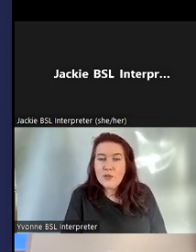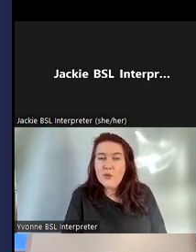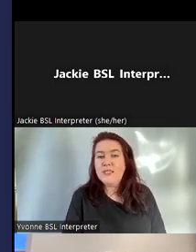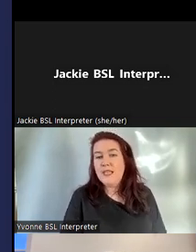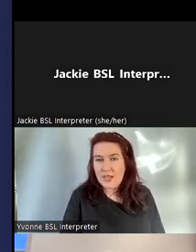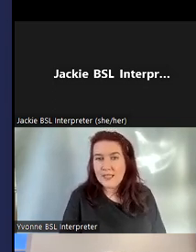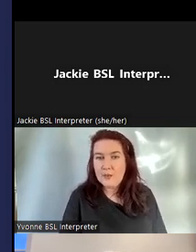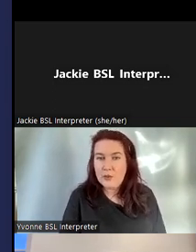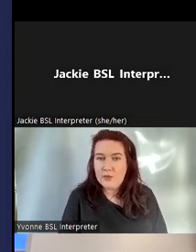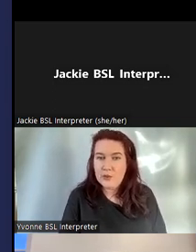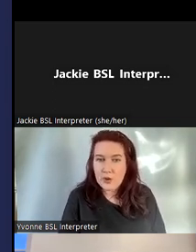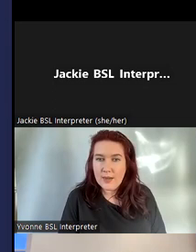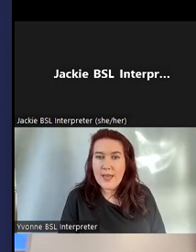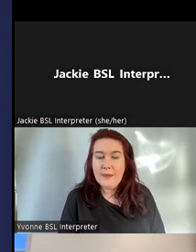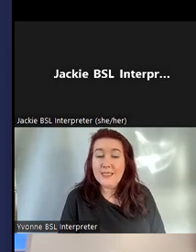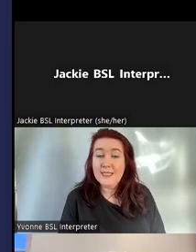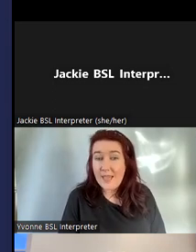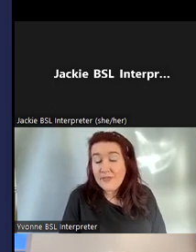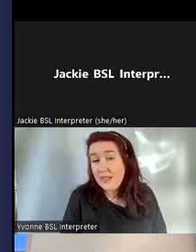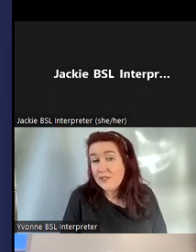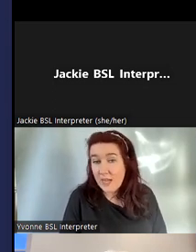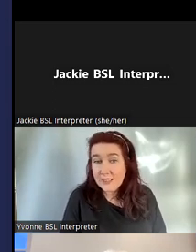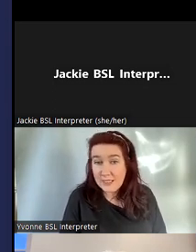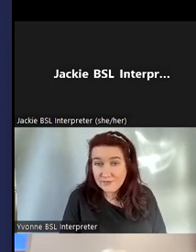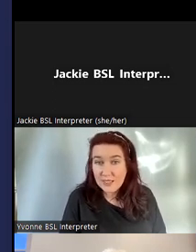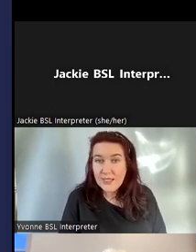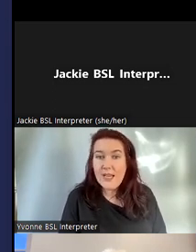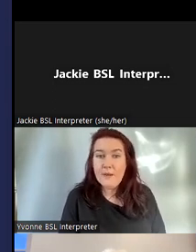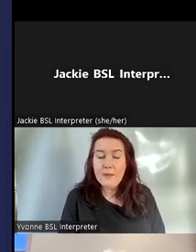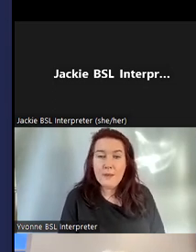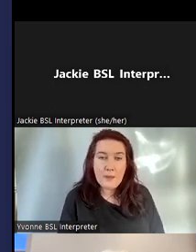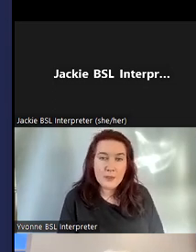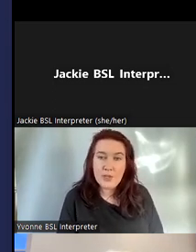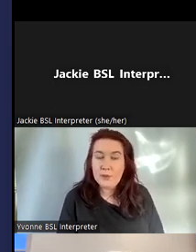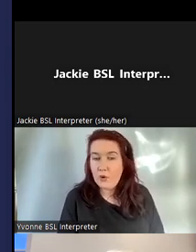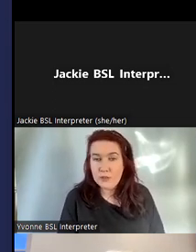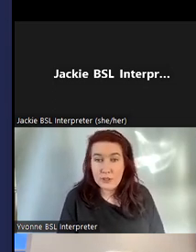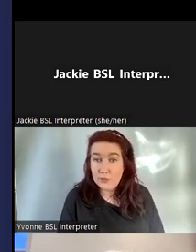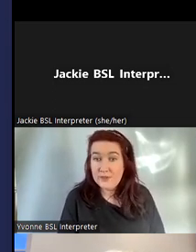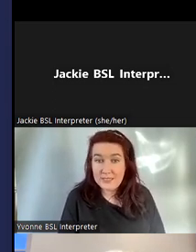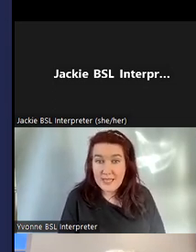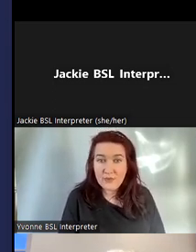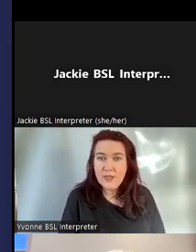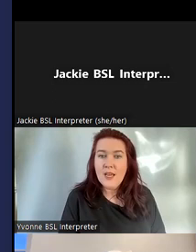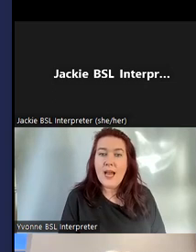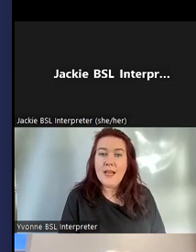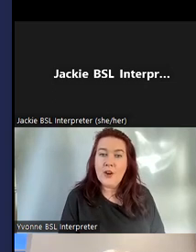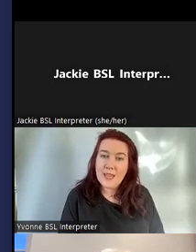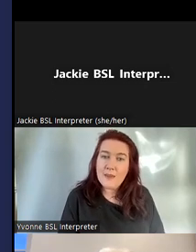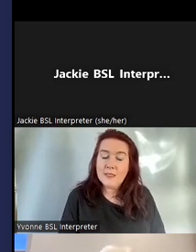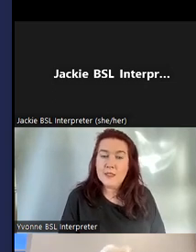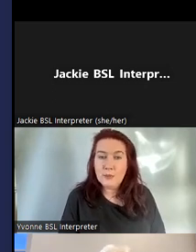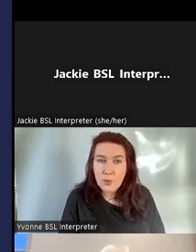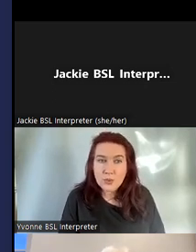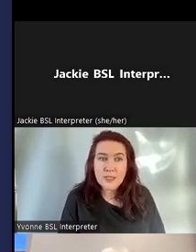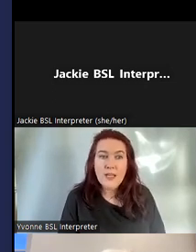So DHS that we use for short is a Deaf-led charity. The membership are almost exclusively Deaf and our